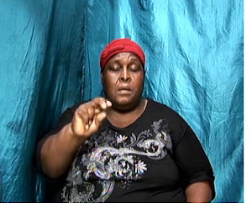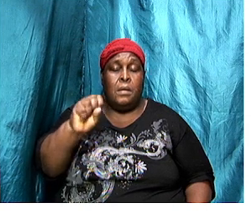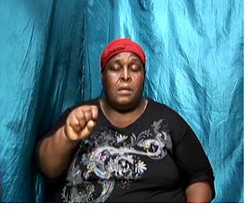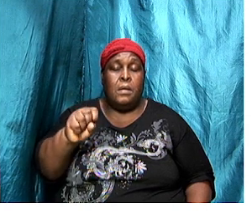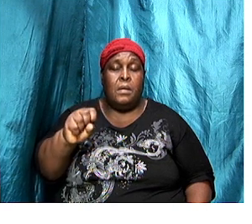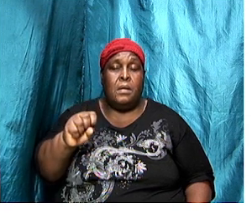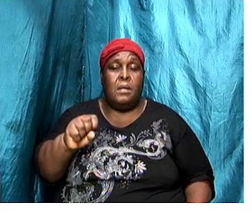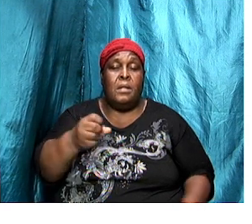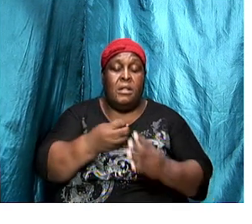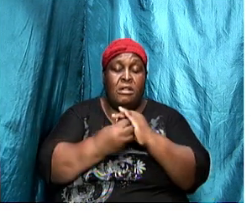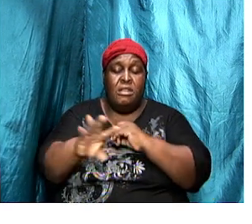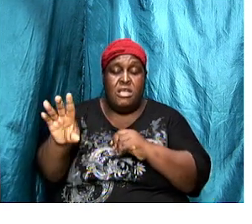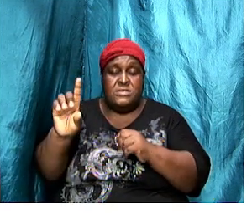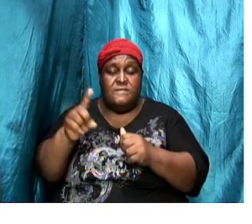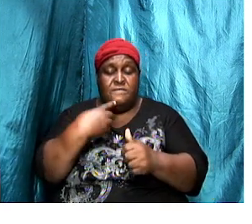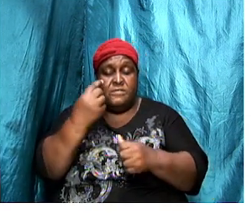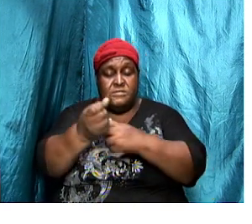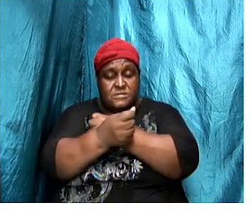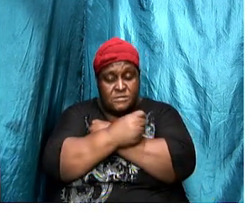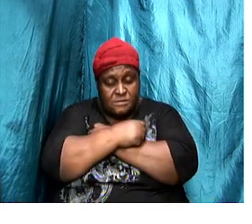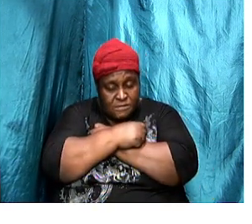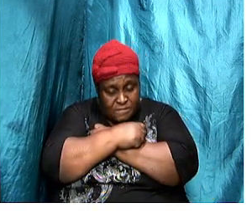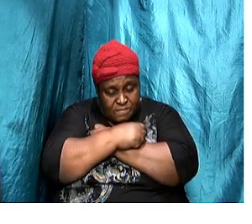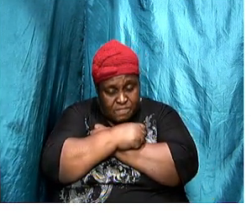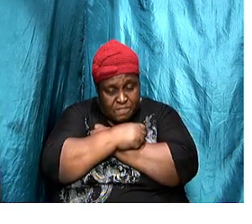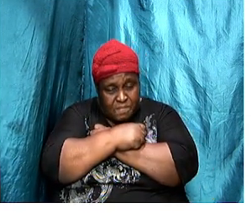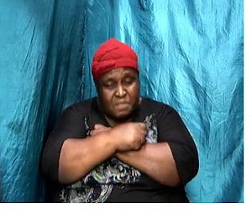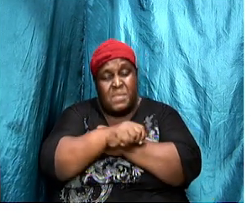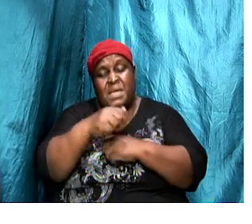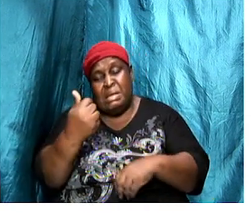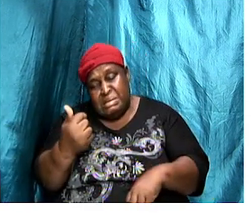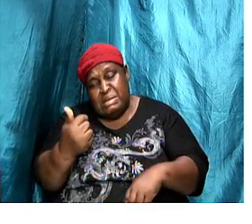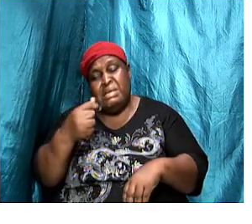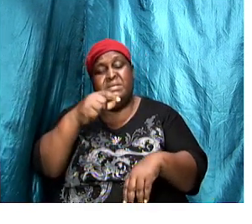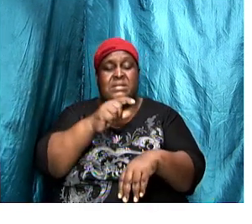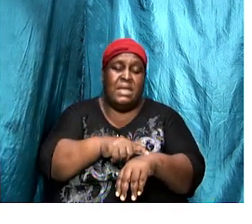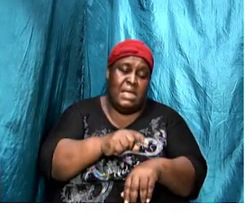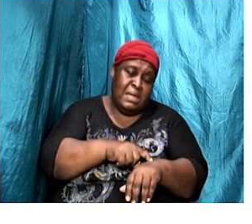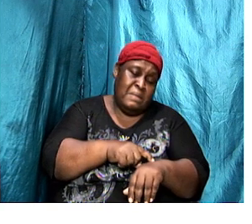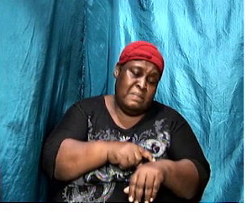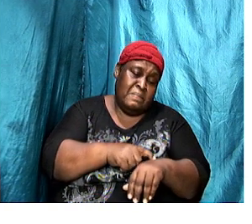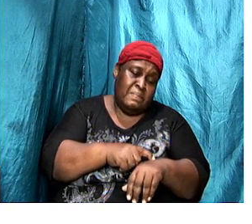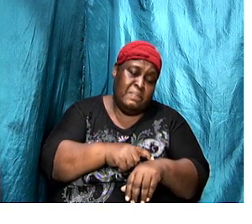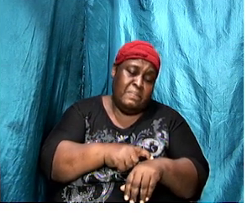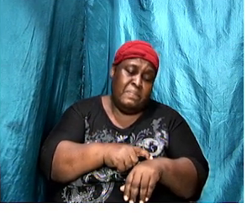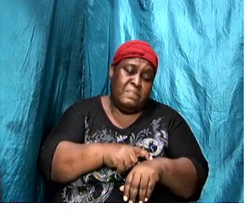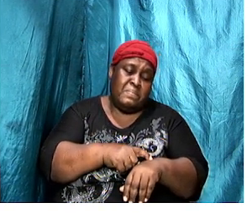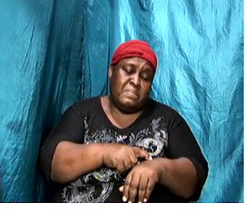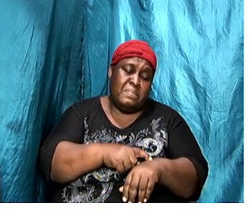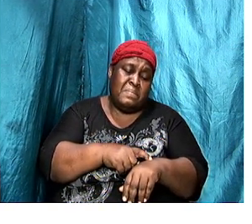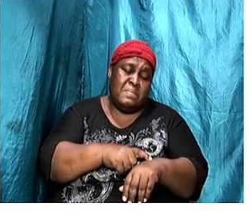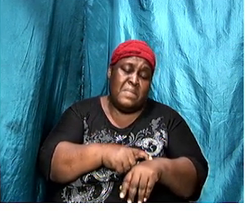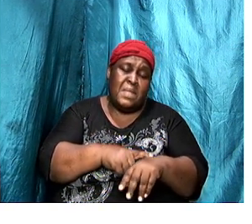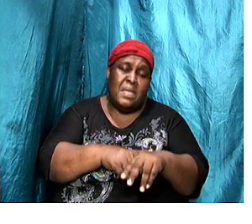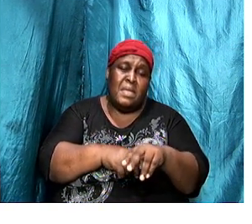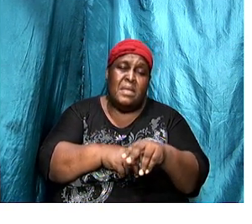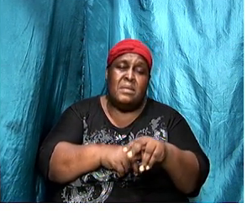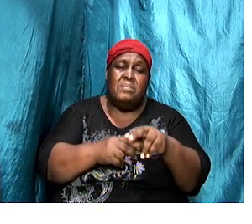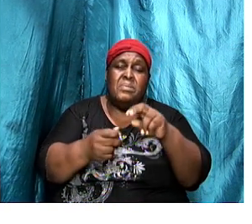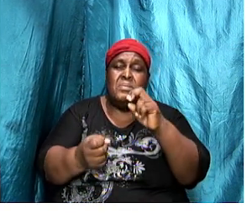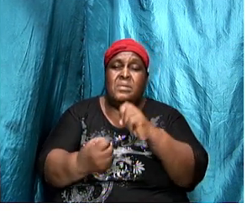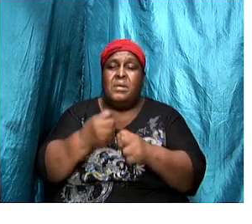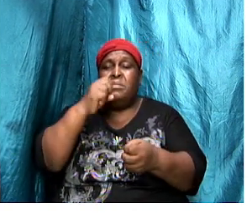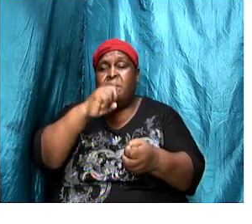had lost their first love. Then there's another period that represents a period of persecution, which is